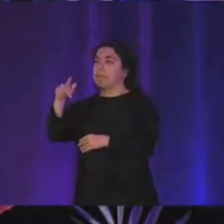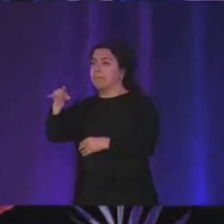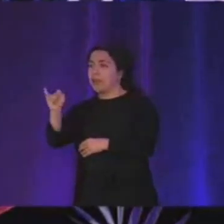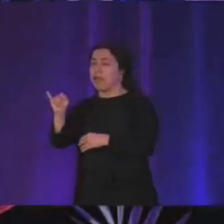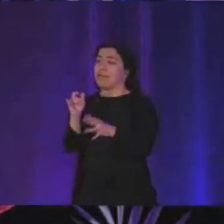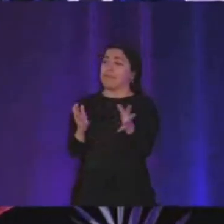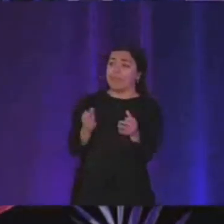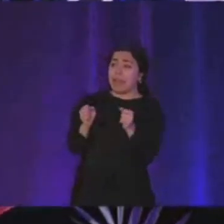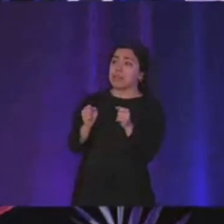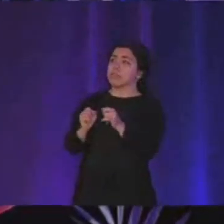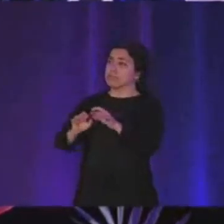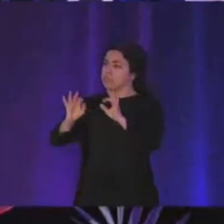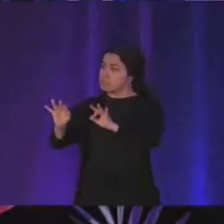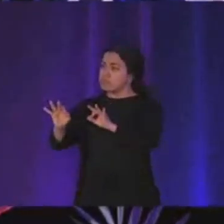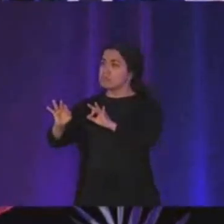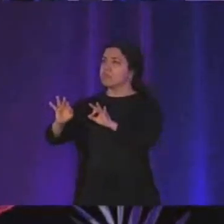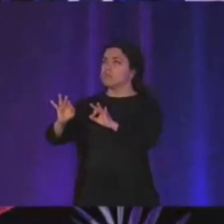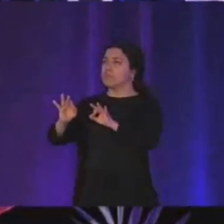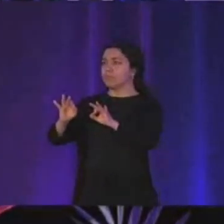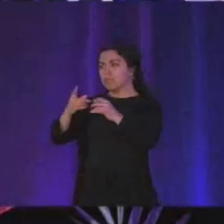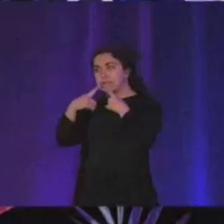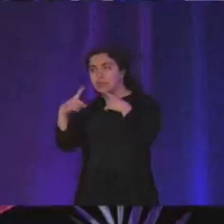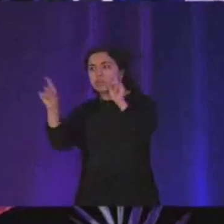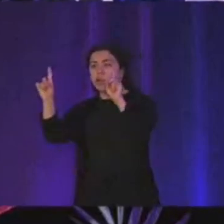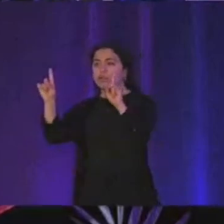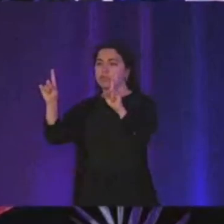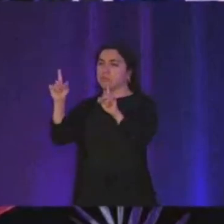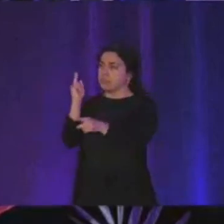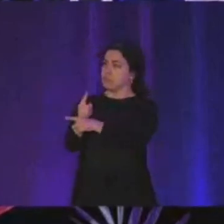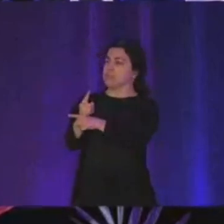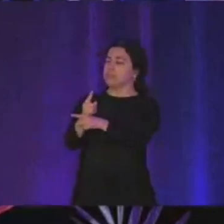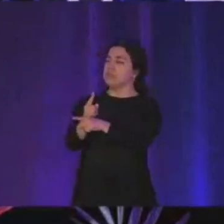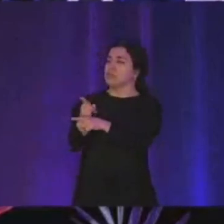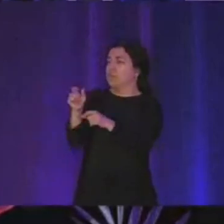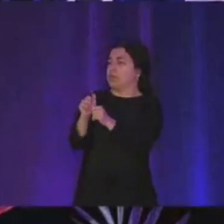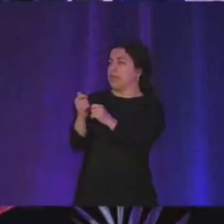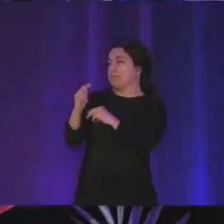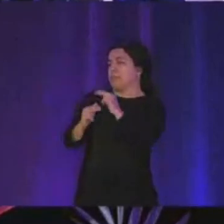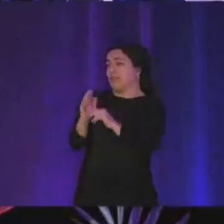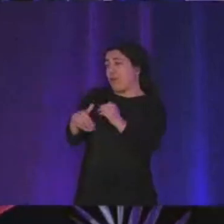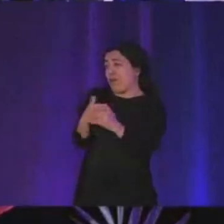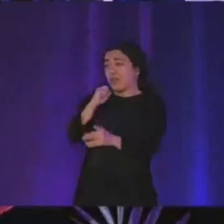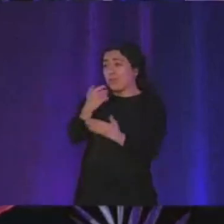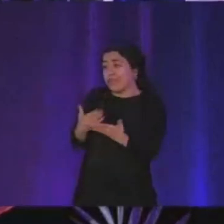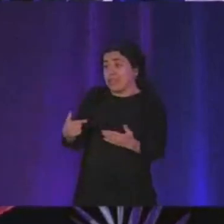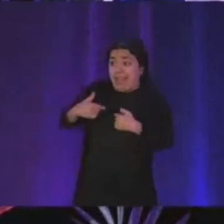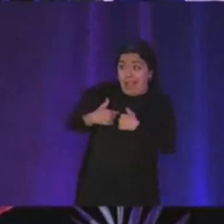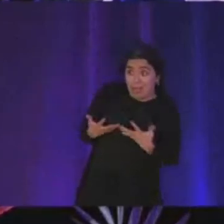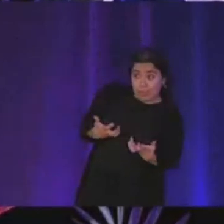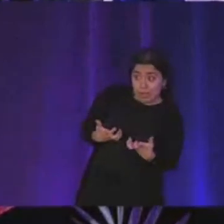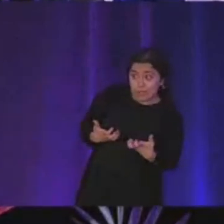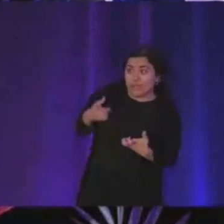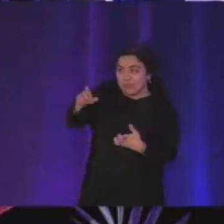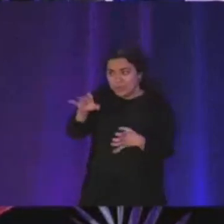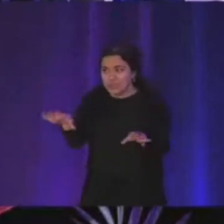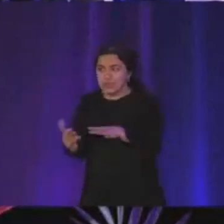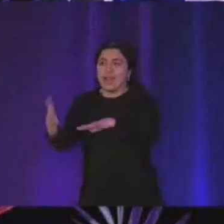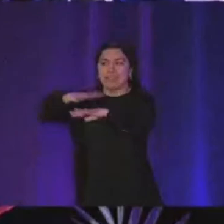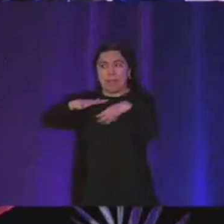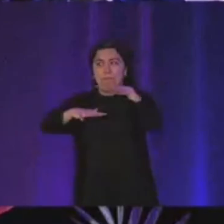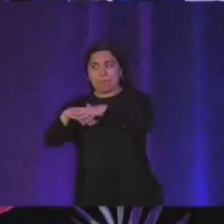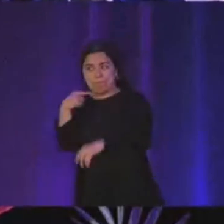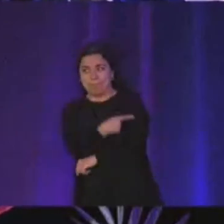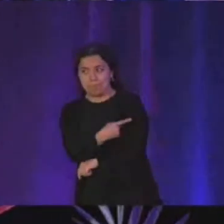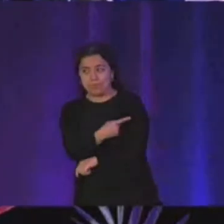solid and so now you can build like all of the cool stuff i wanted like on top of this but the thing i want is